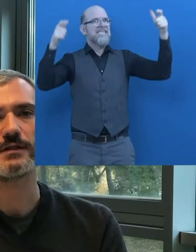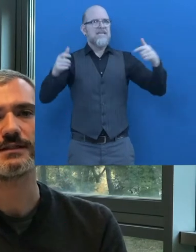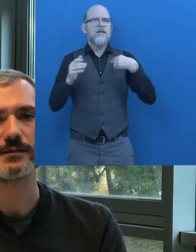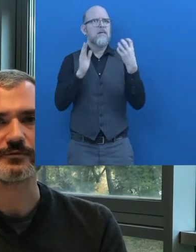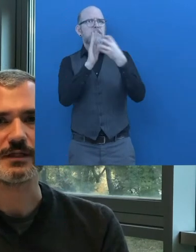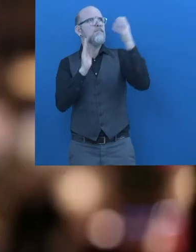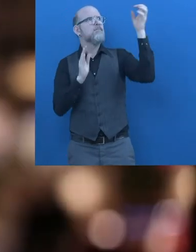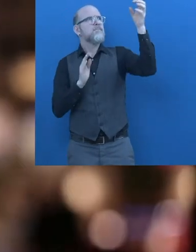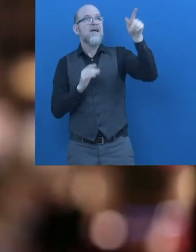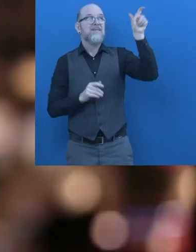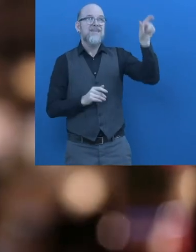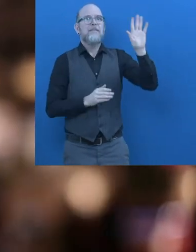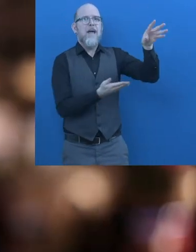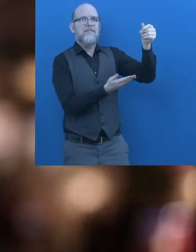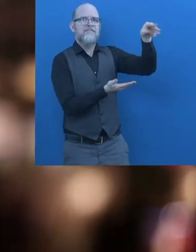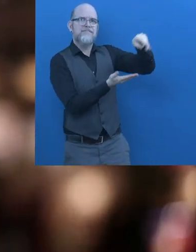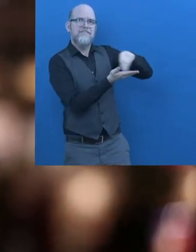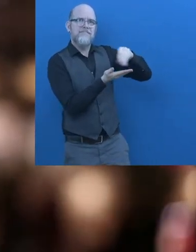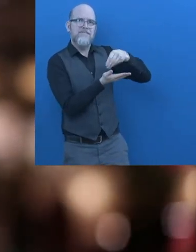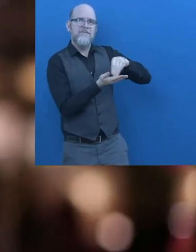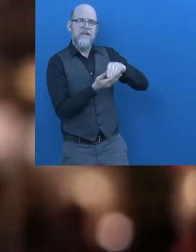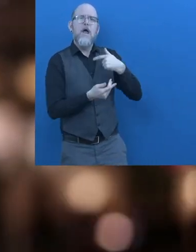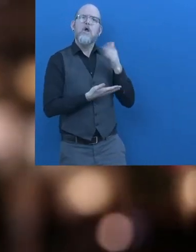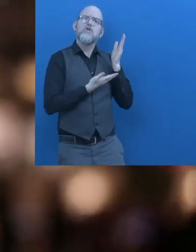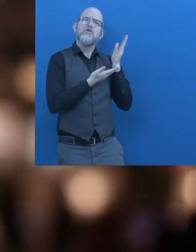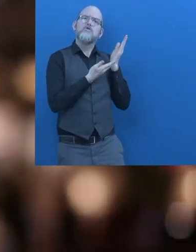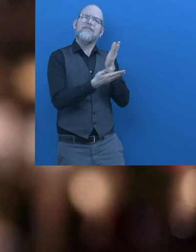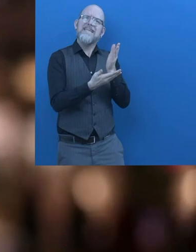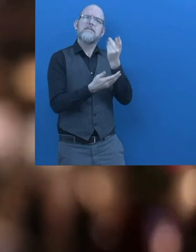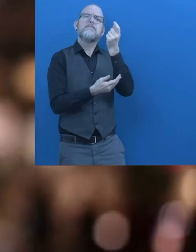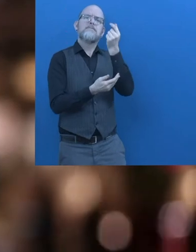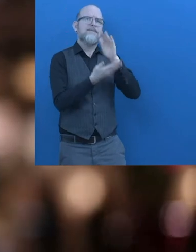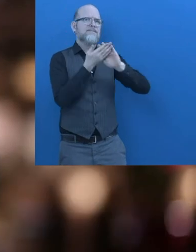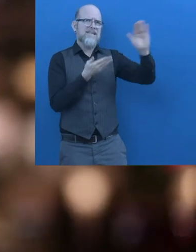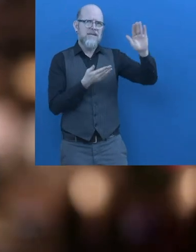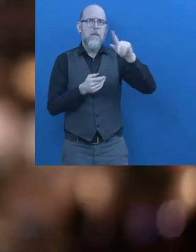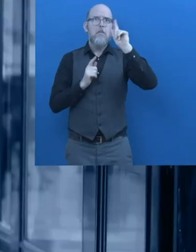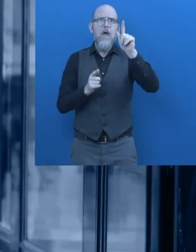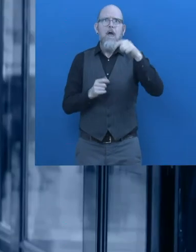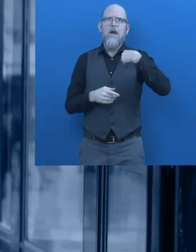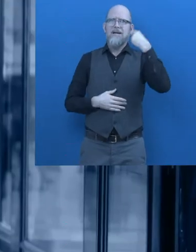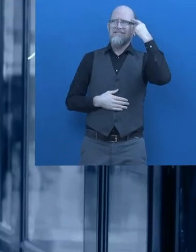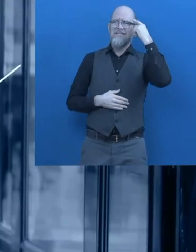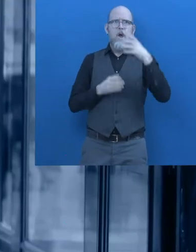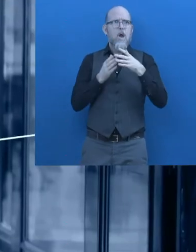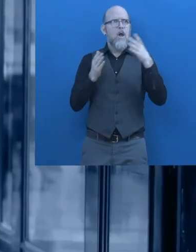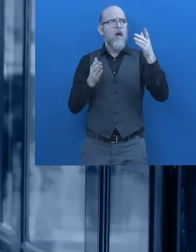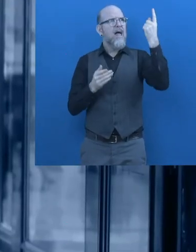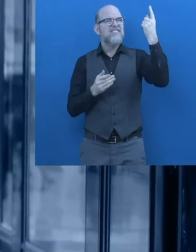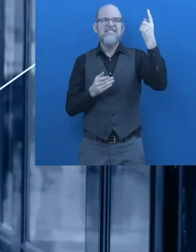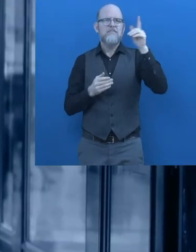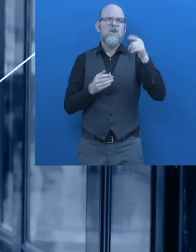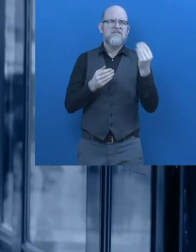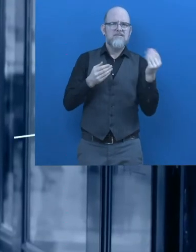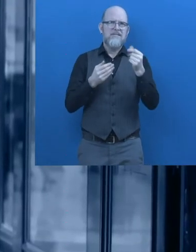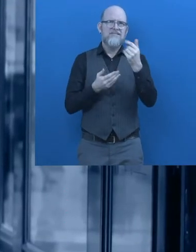for a setup fee. In addition, we provide the beacons and also the service for free. In order to make our company